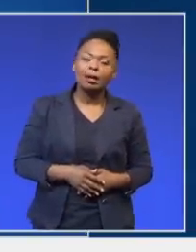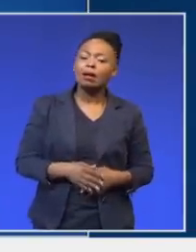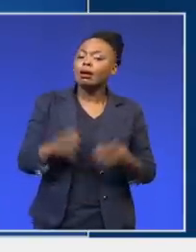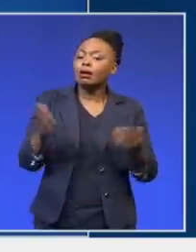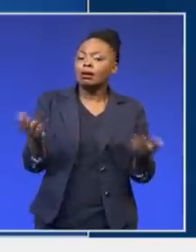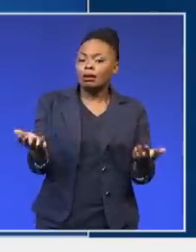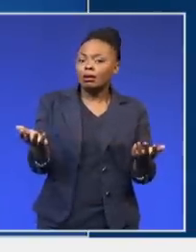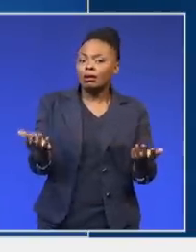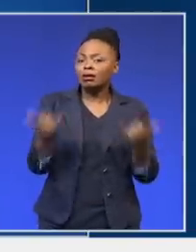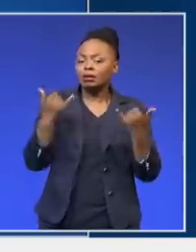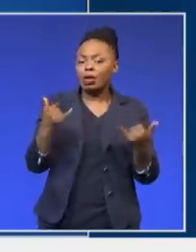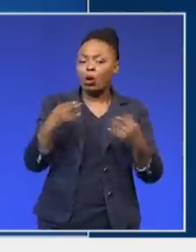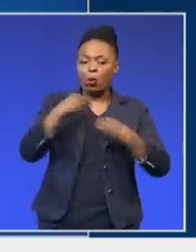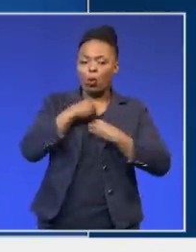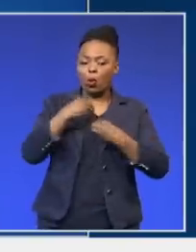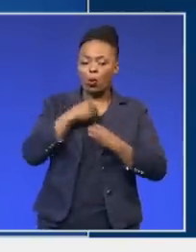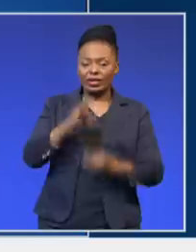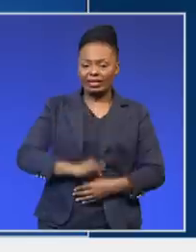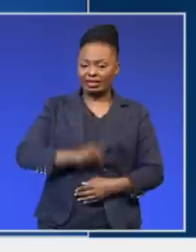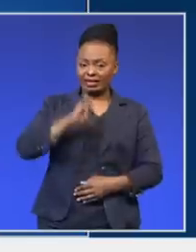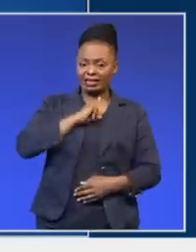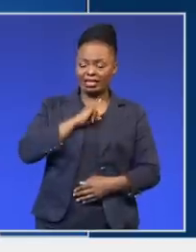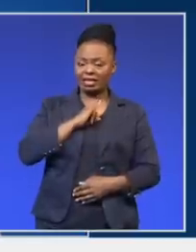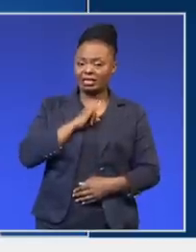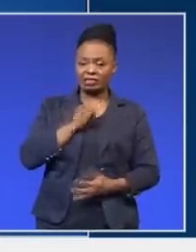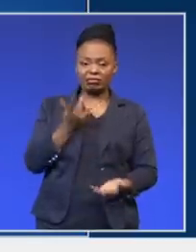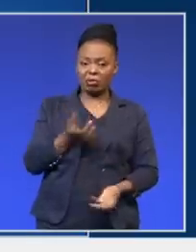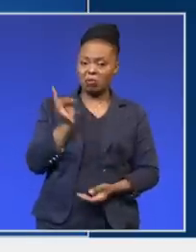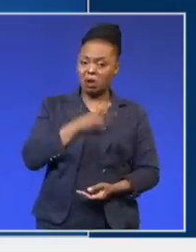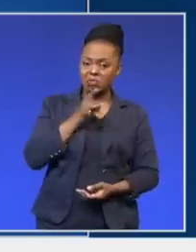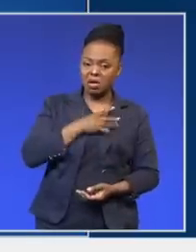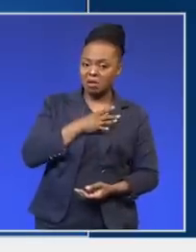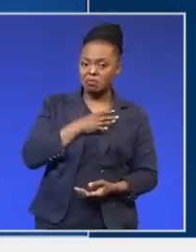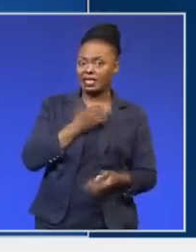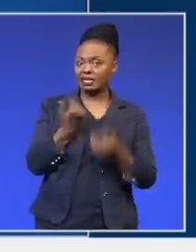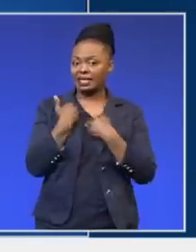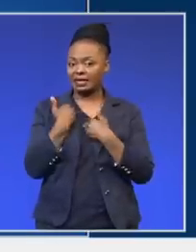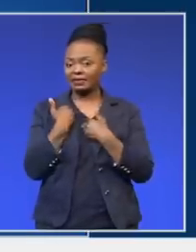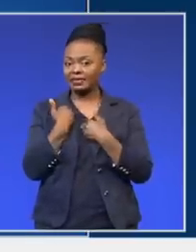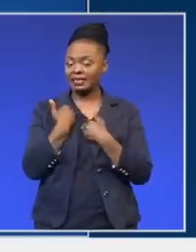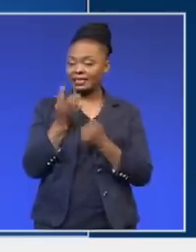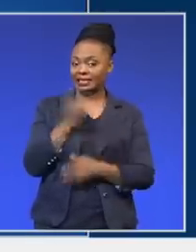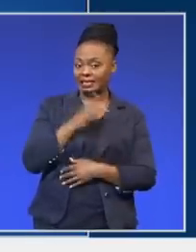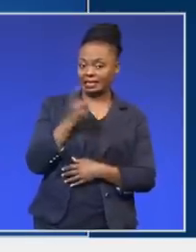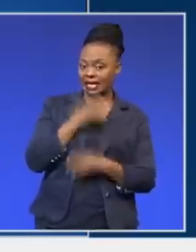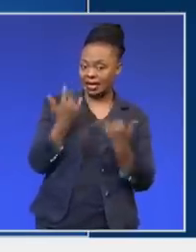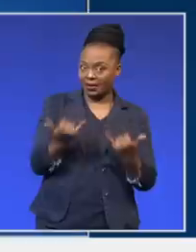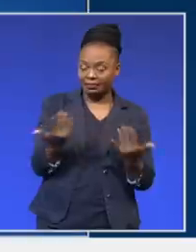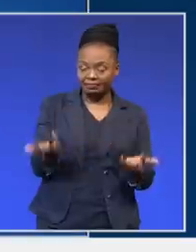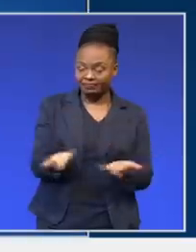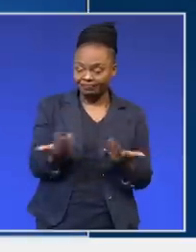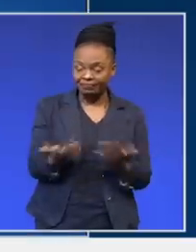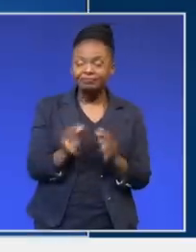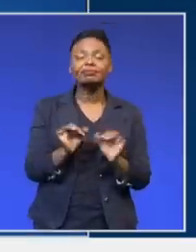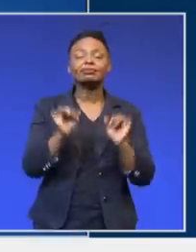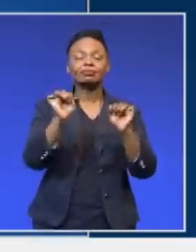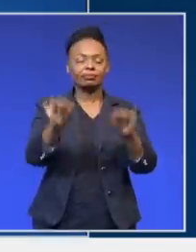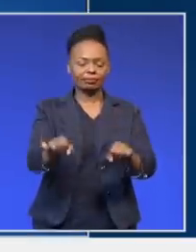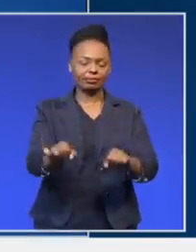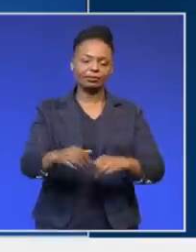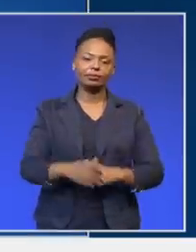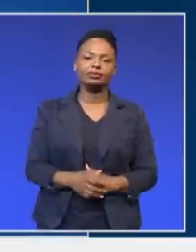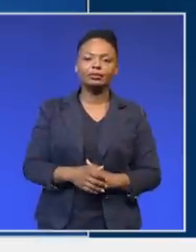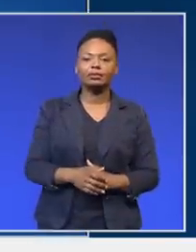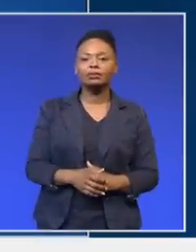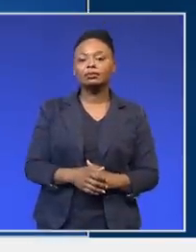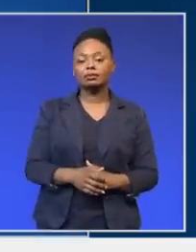integrity is threatened or when our own safety is under threat, yes, we can deal